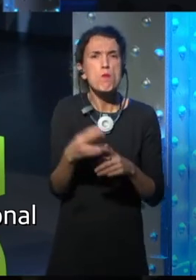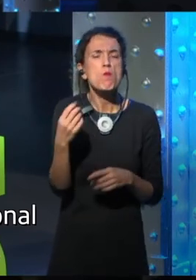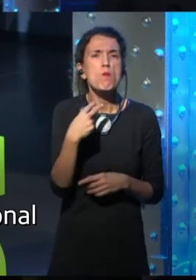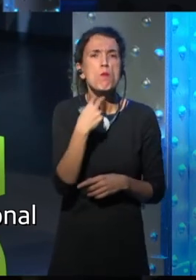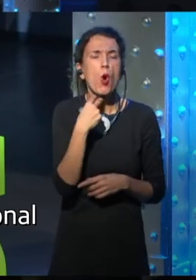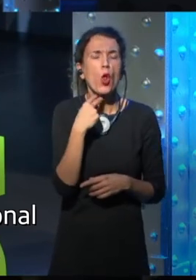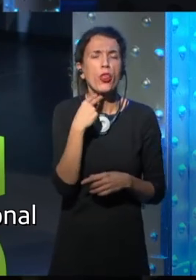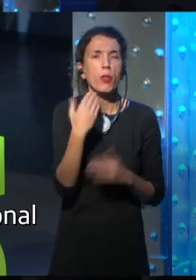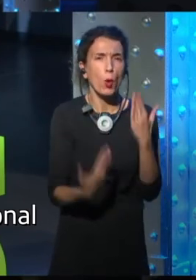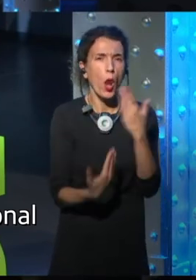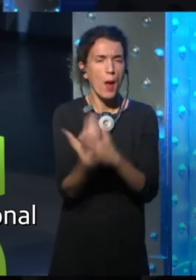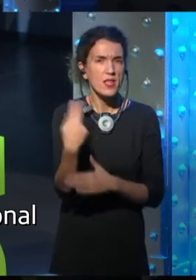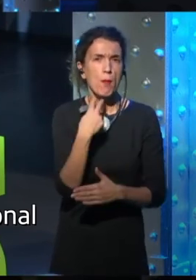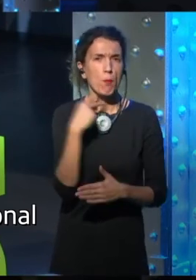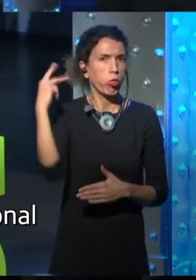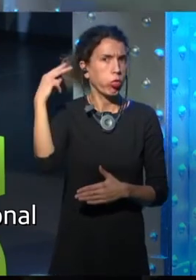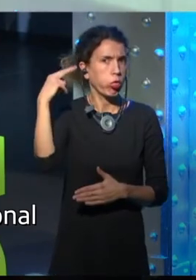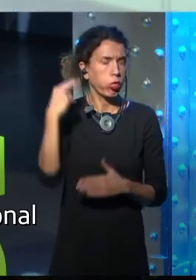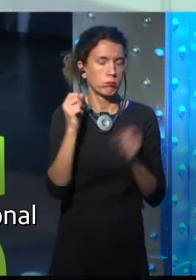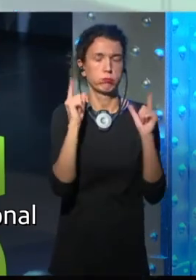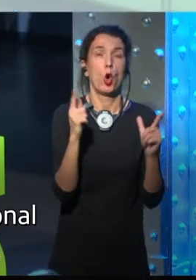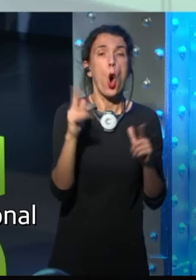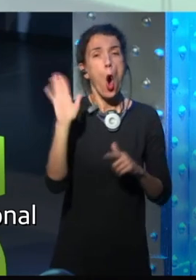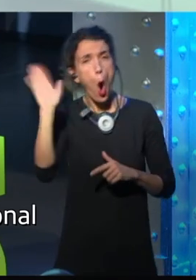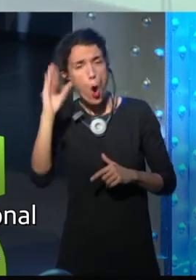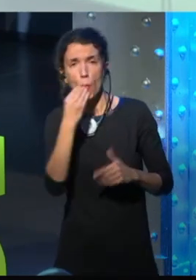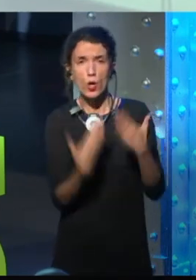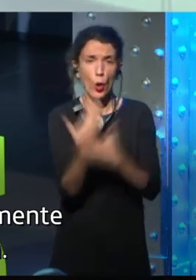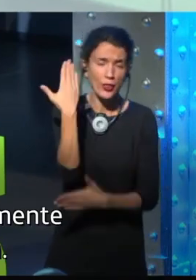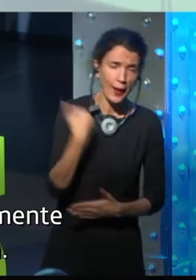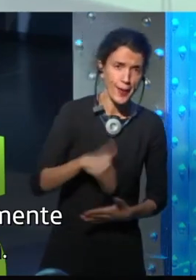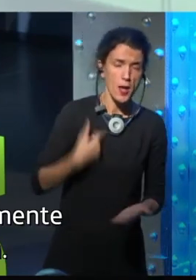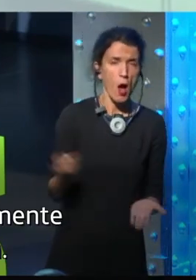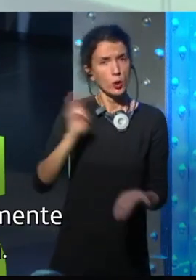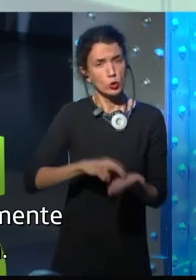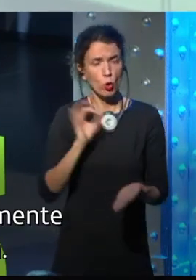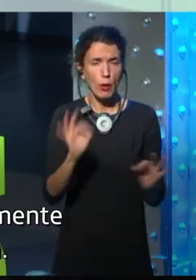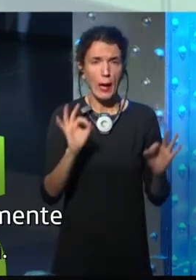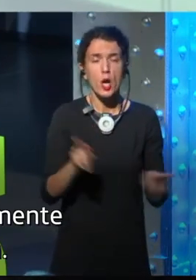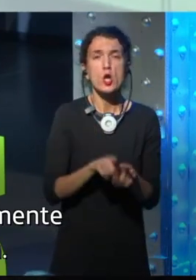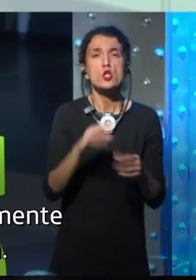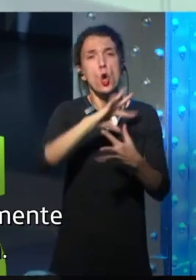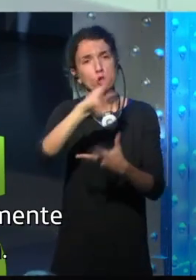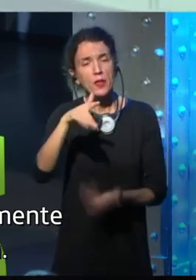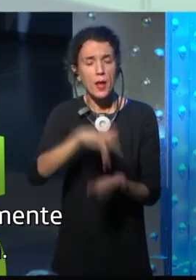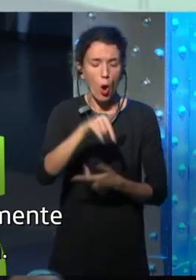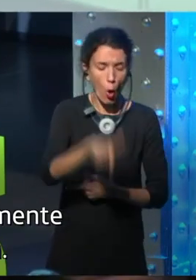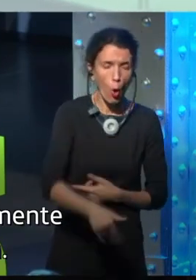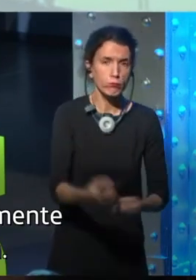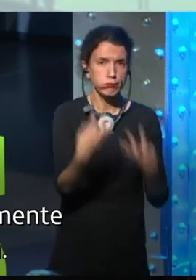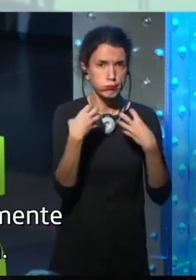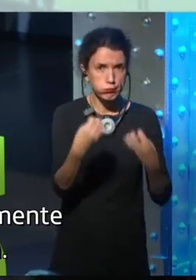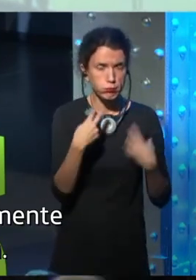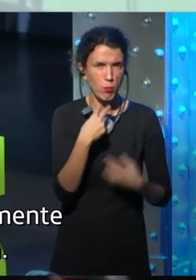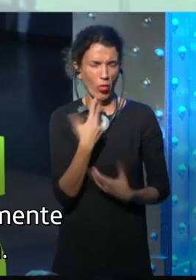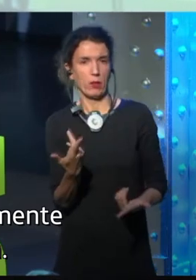disembodied computer voice reading the news to you? Nobody wants this. It only works in an advertisement. What people really want is